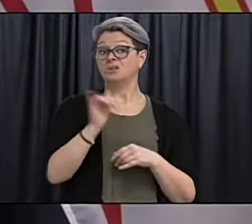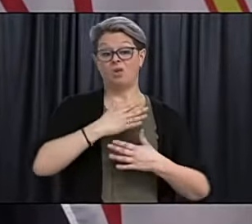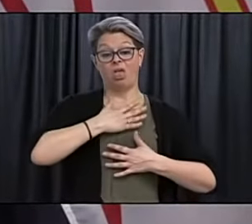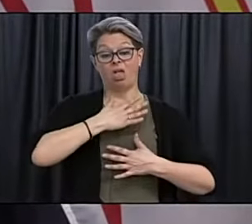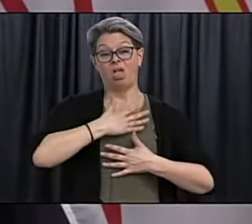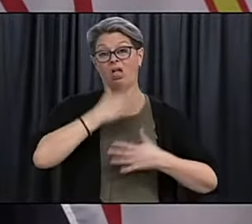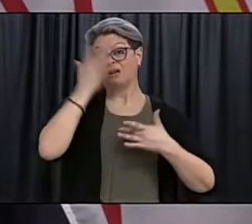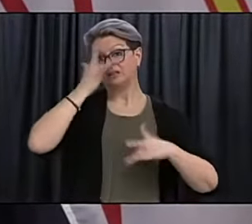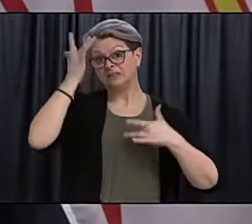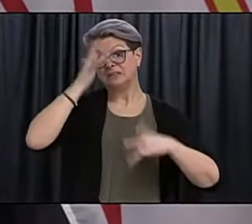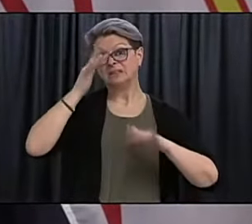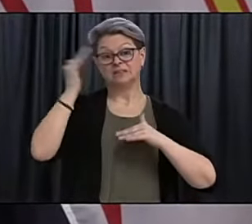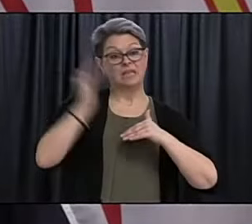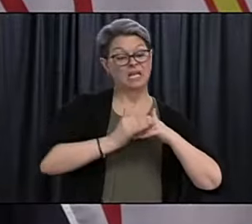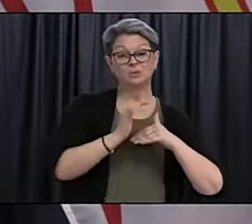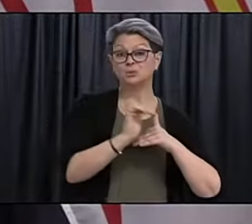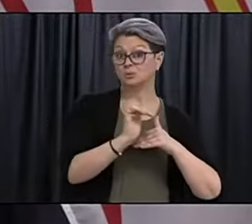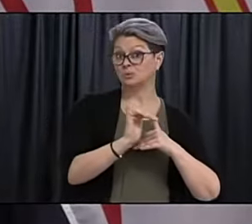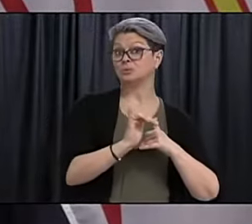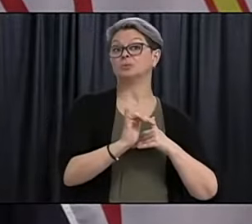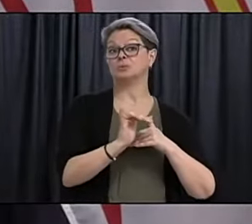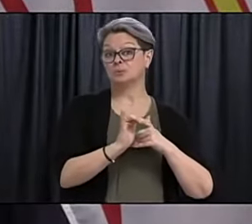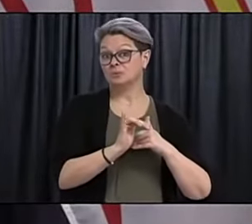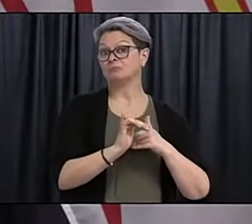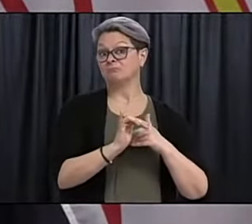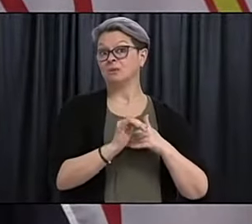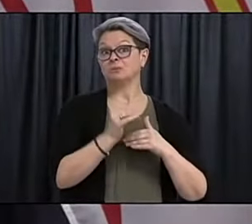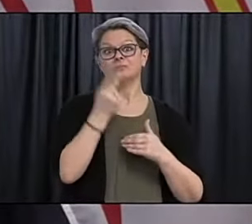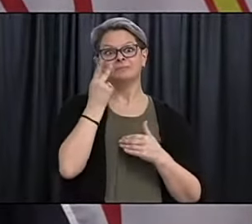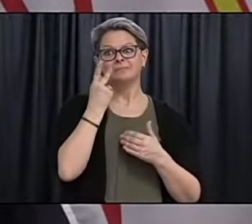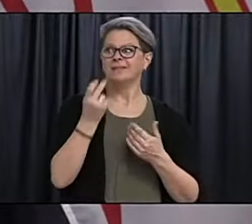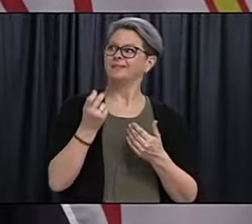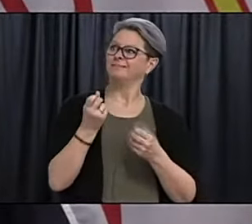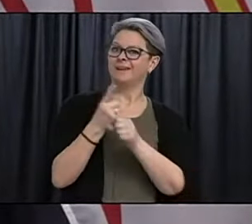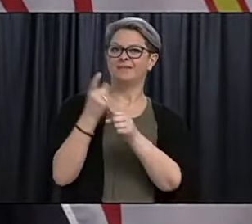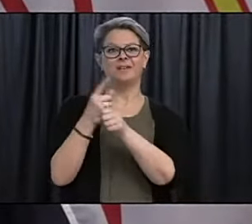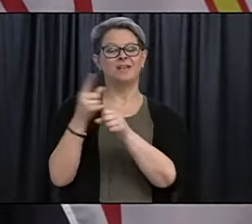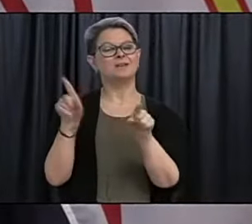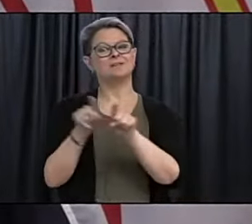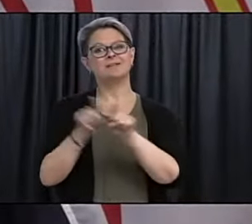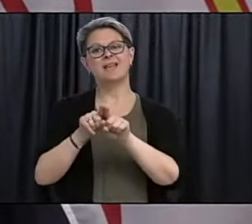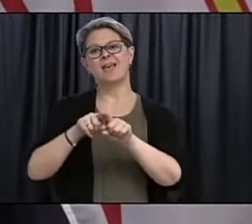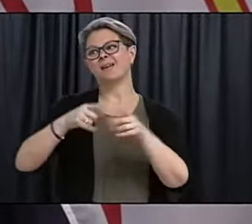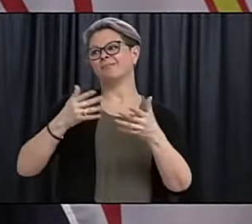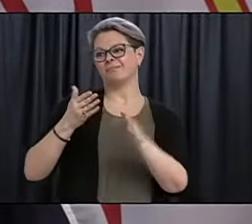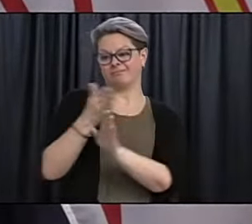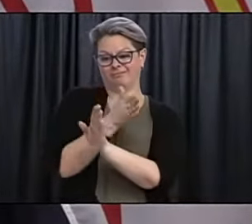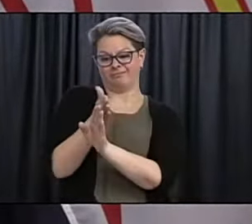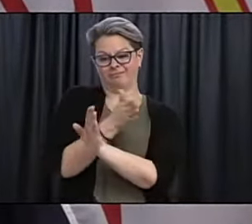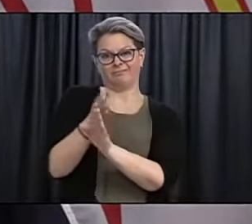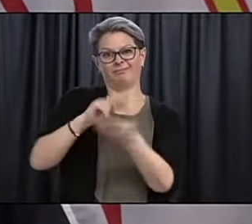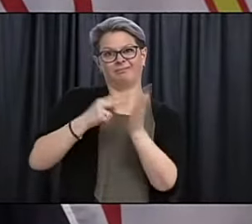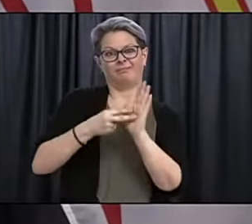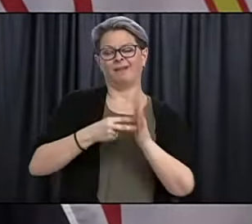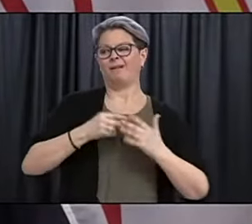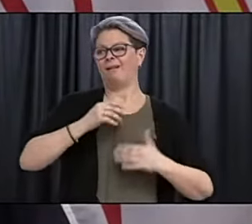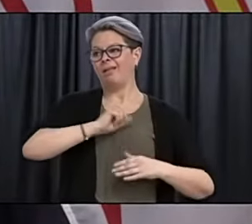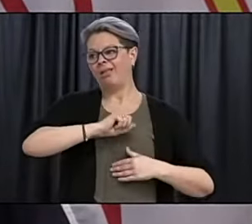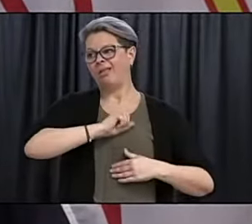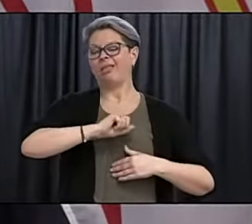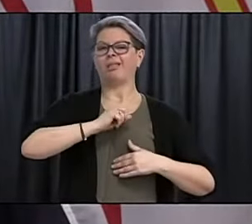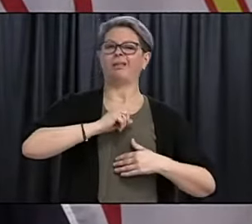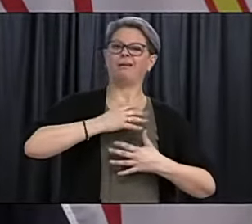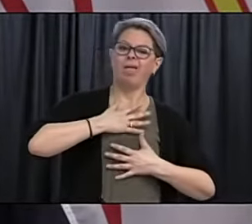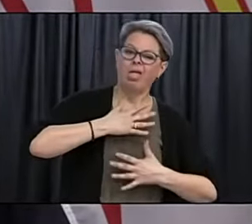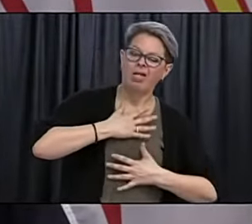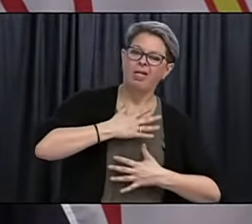um, that we've had, uh, that we normally would see over this, uh, period of time. But, you know, these measures that we put